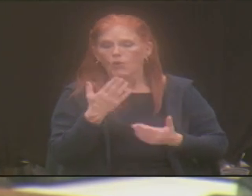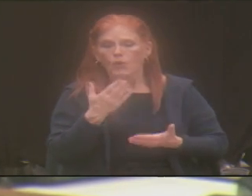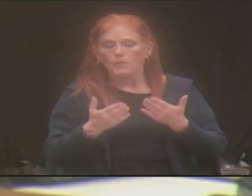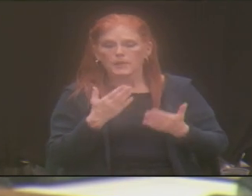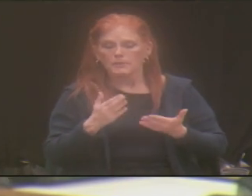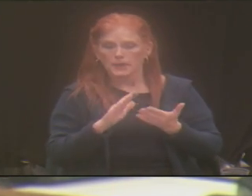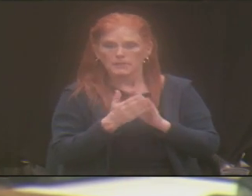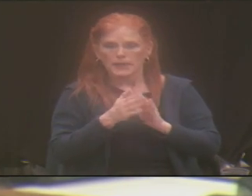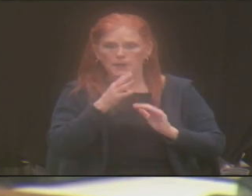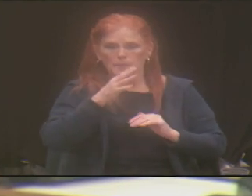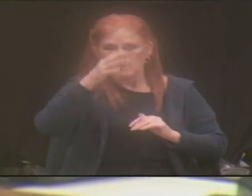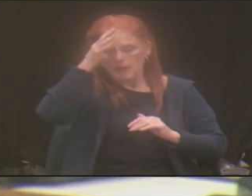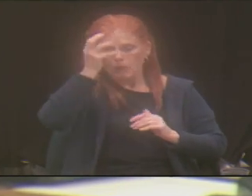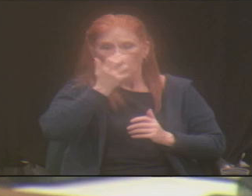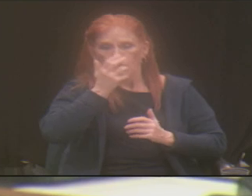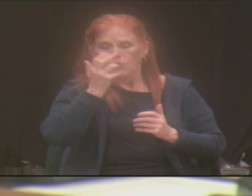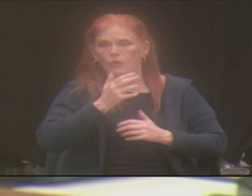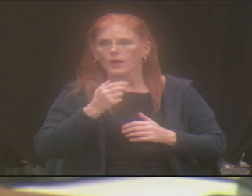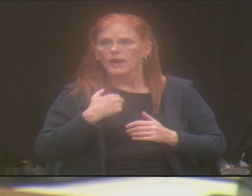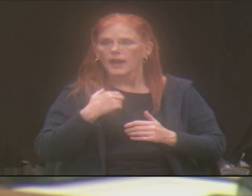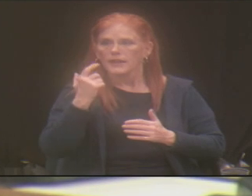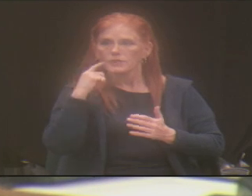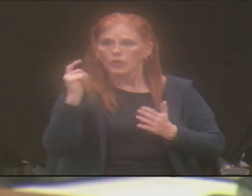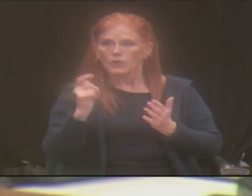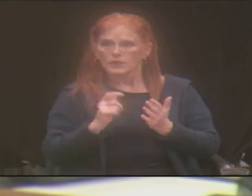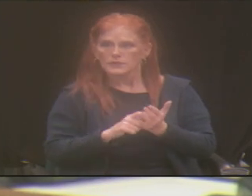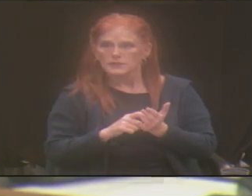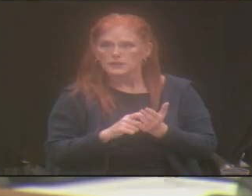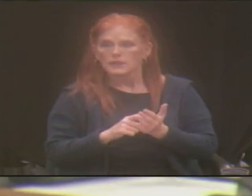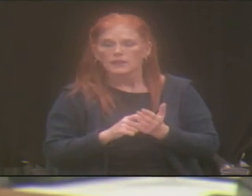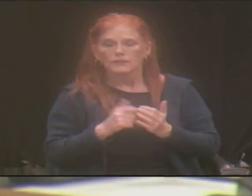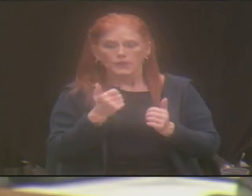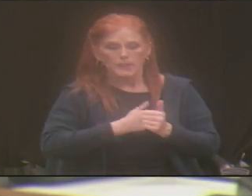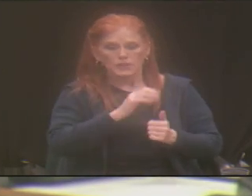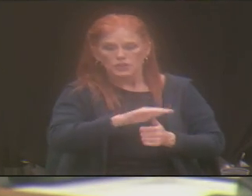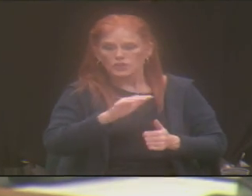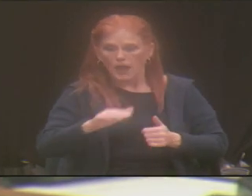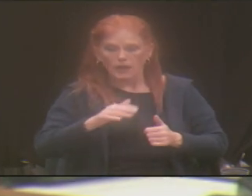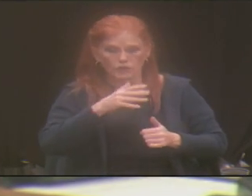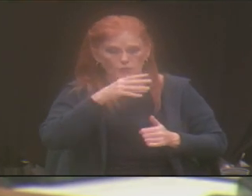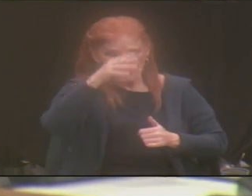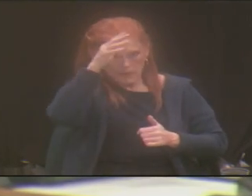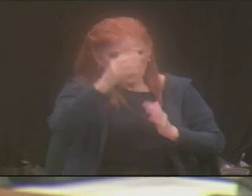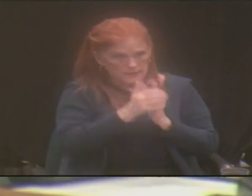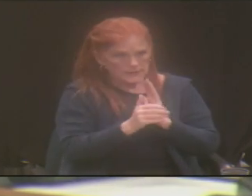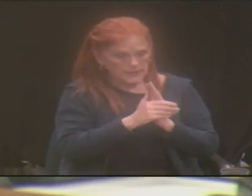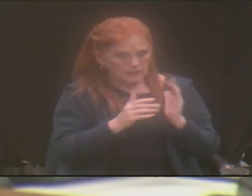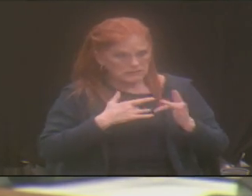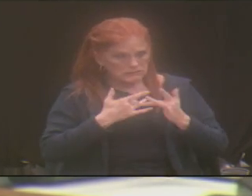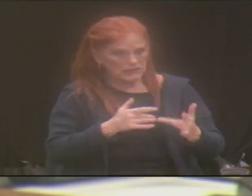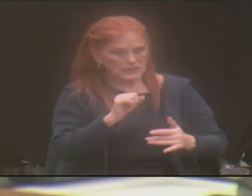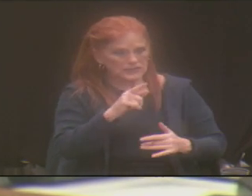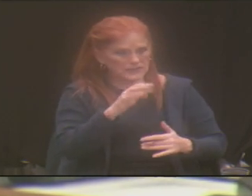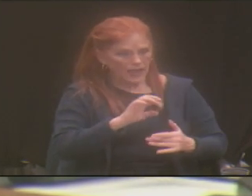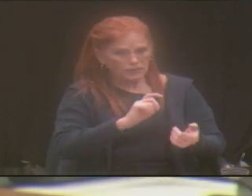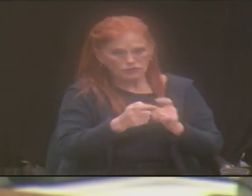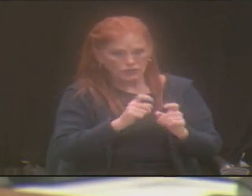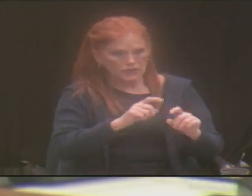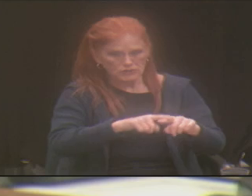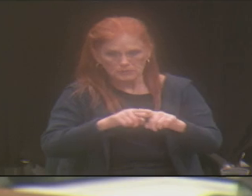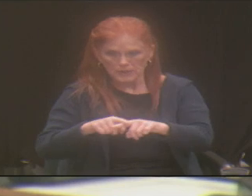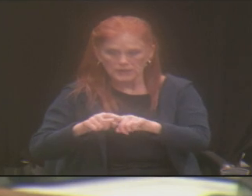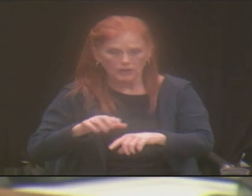I discovered there's a big shift in parenting style from child to child. But then when you compound that with various